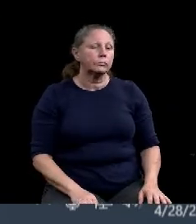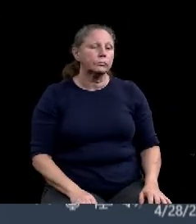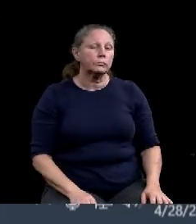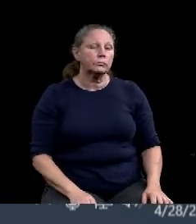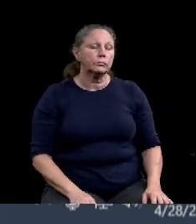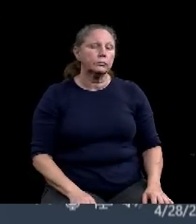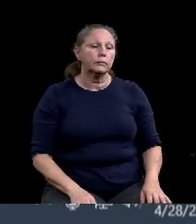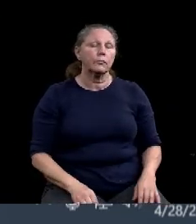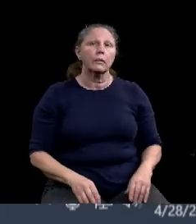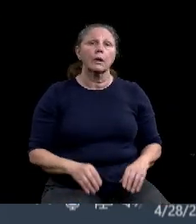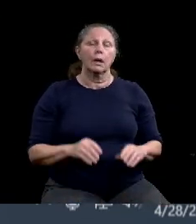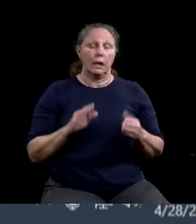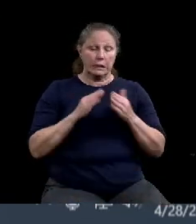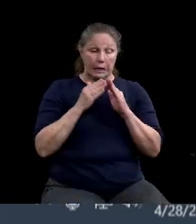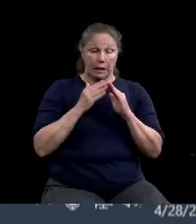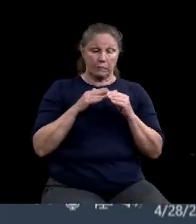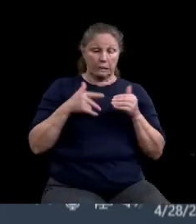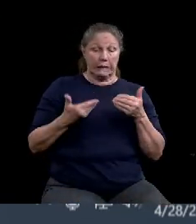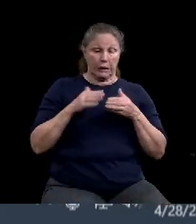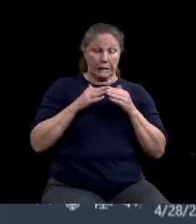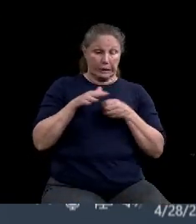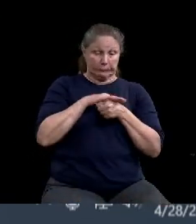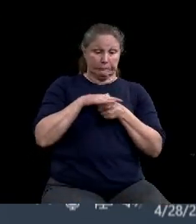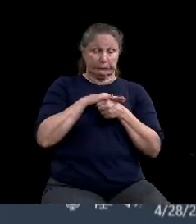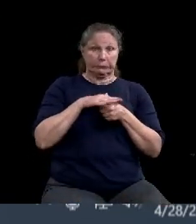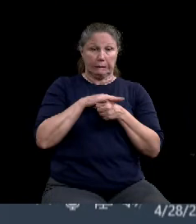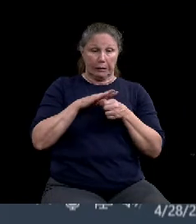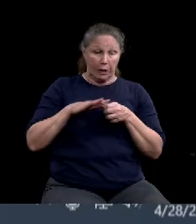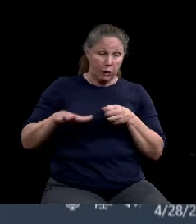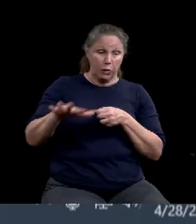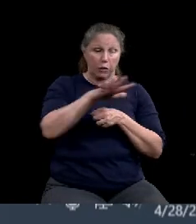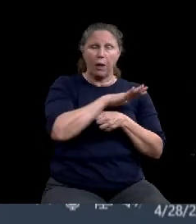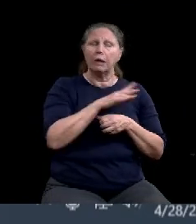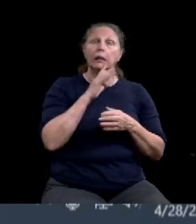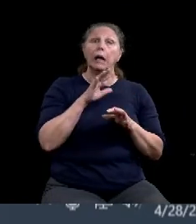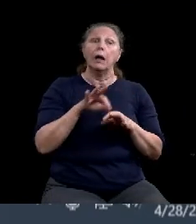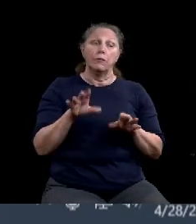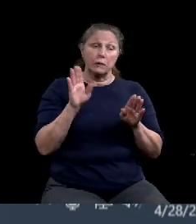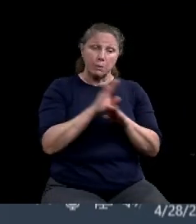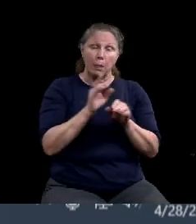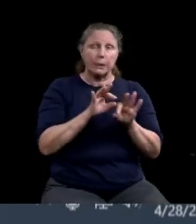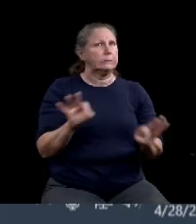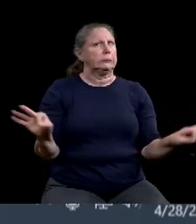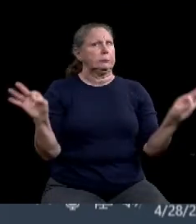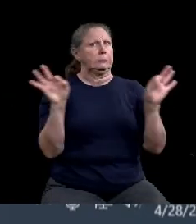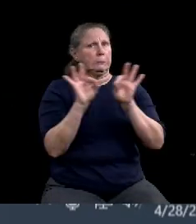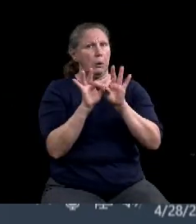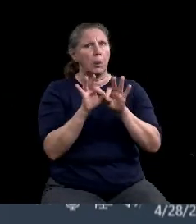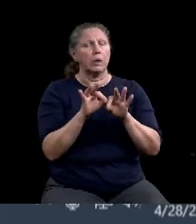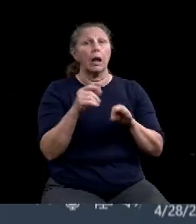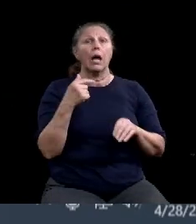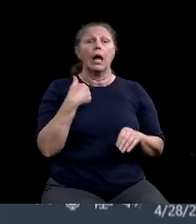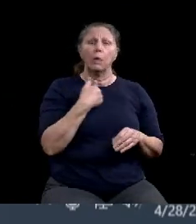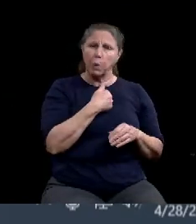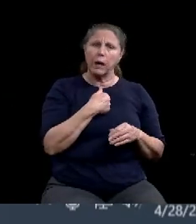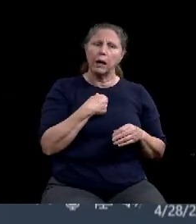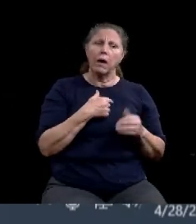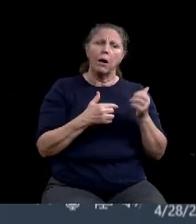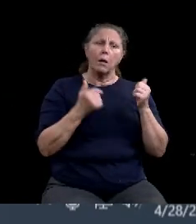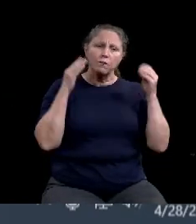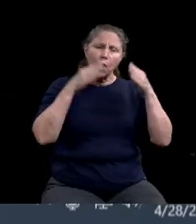is pivotal for small businesses. And as a main street city, it is important that we are able to do something